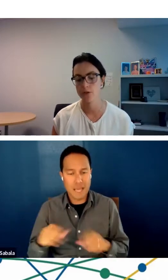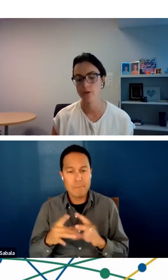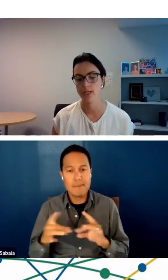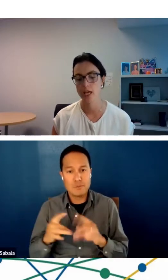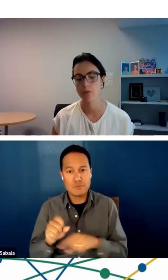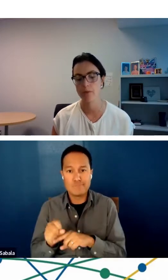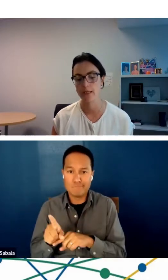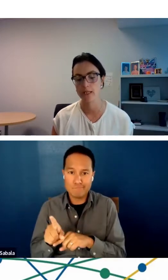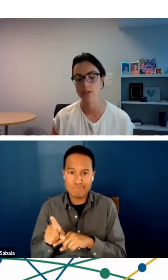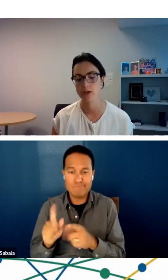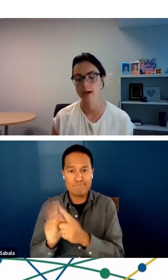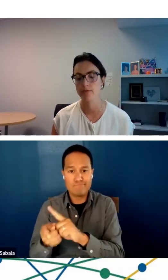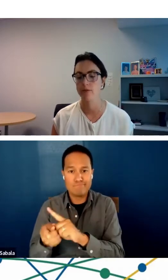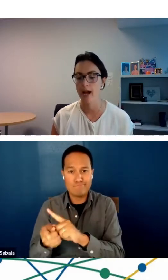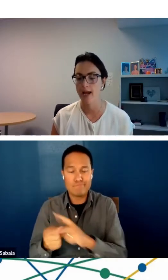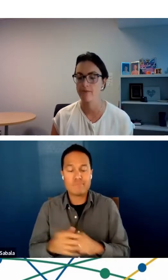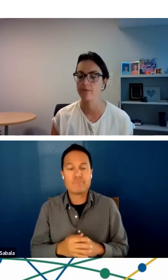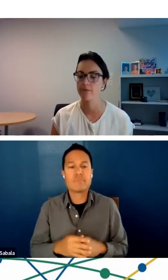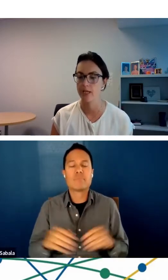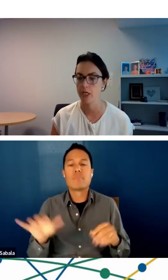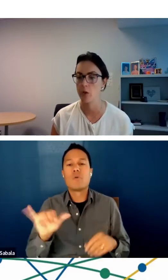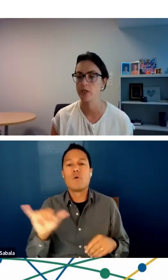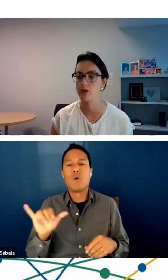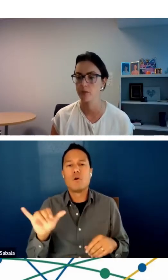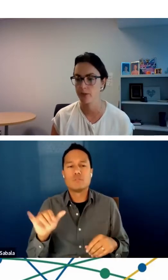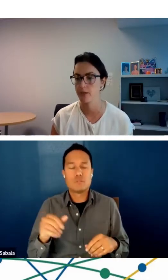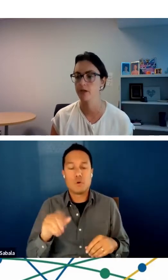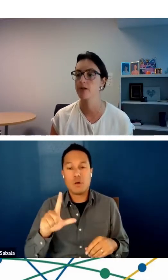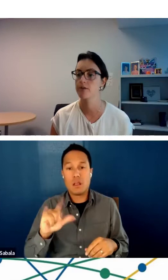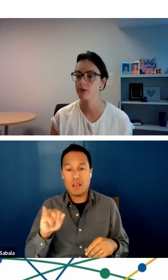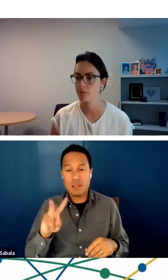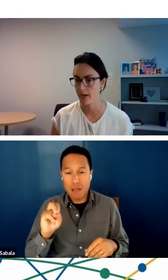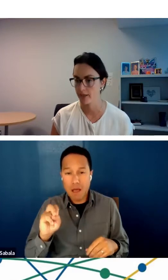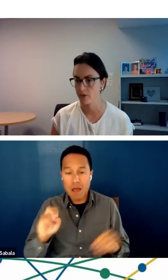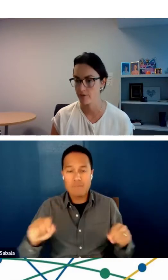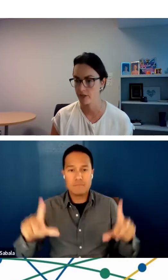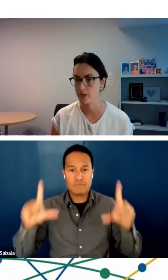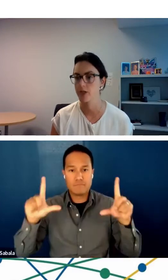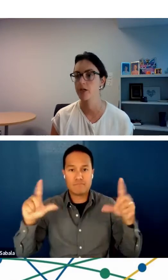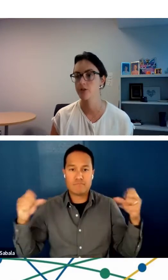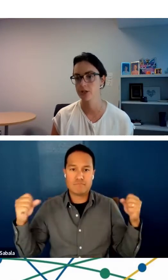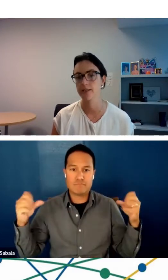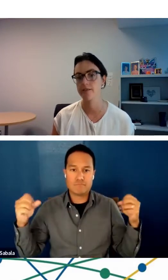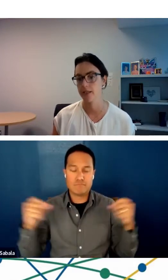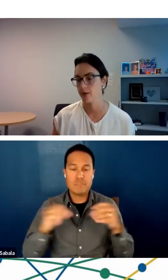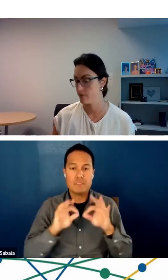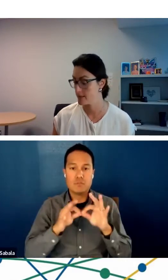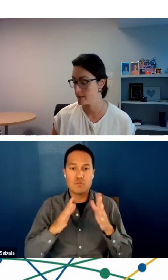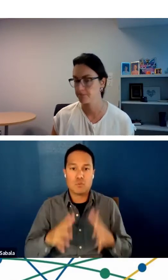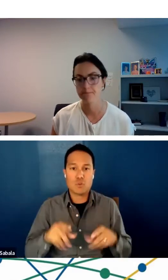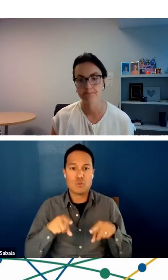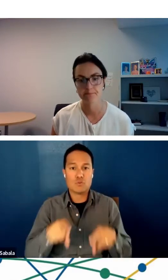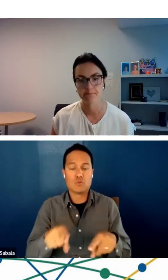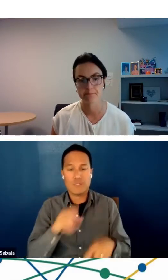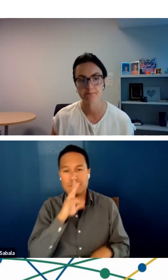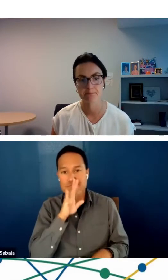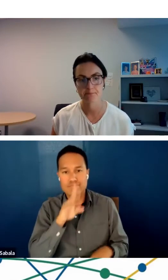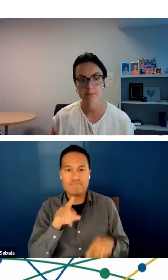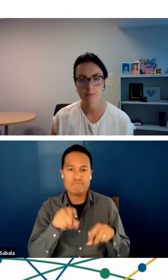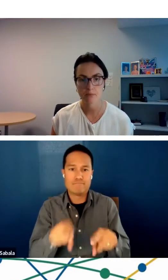there's also the capability to have live video interpreter third-party services during the video visit.